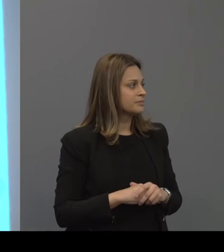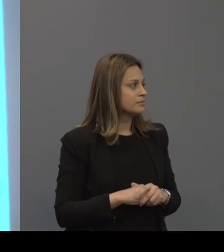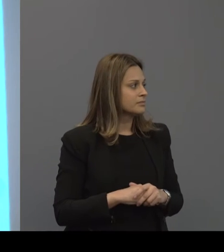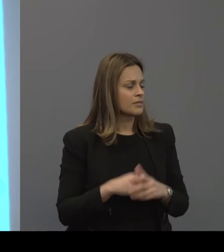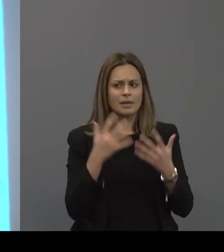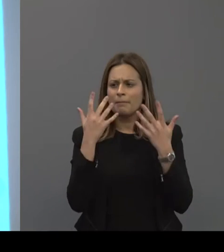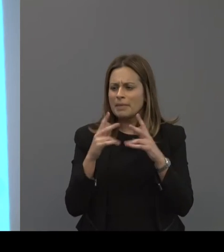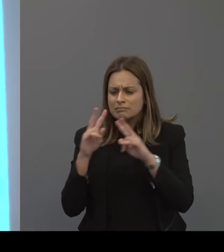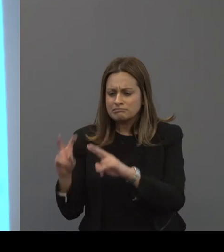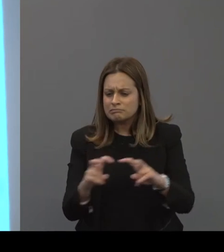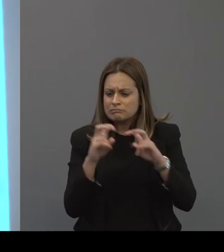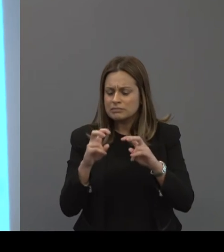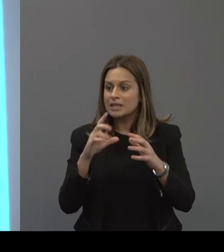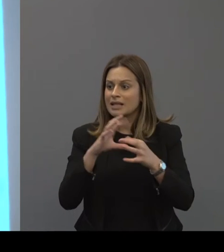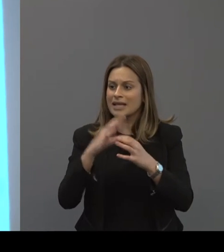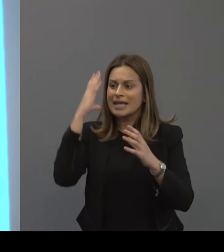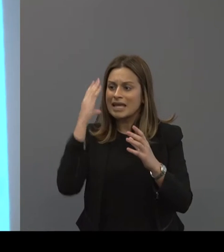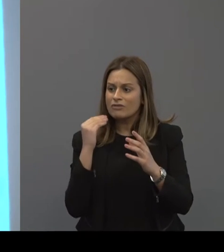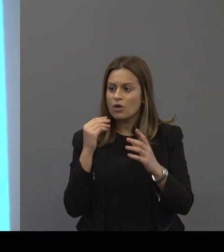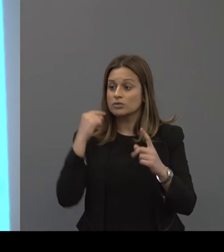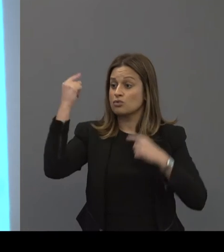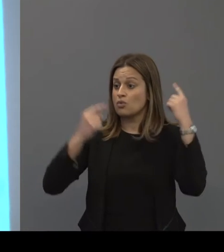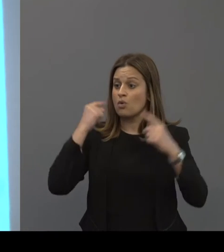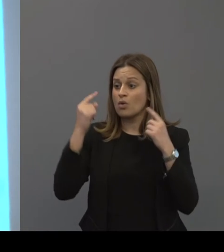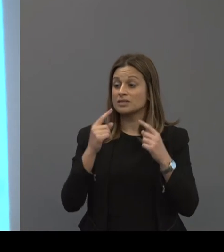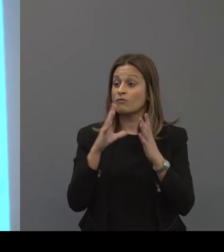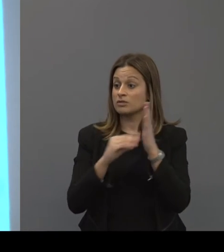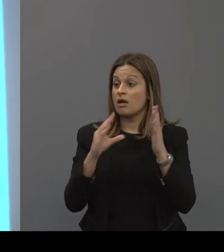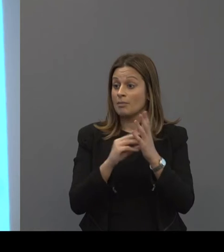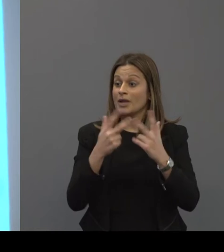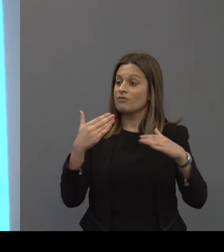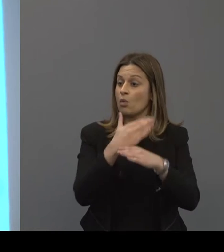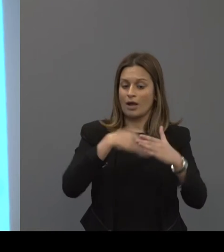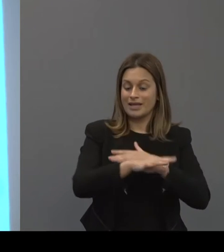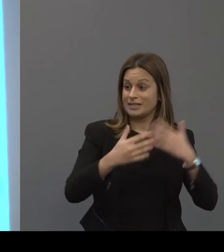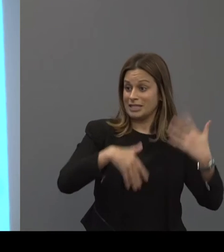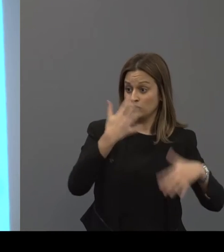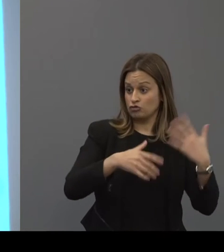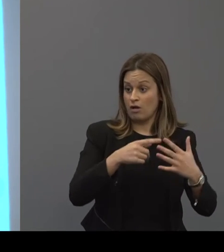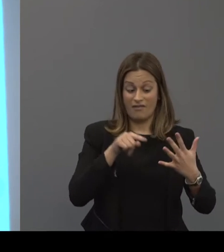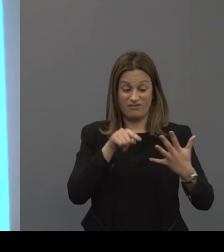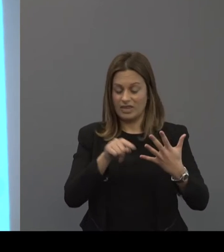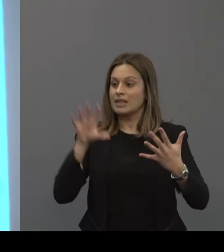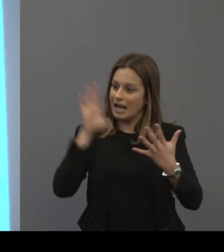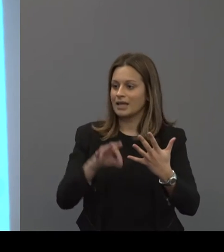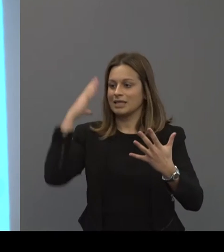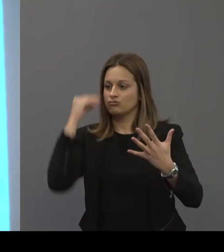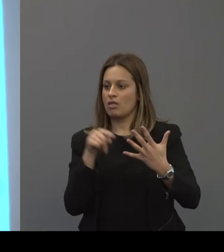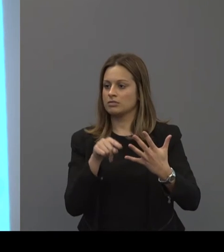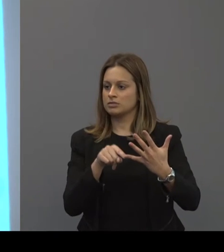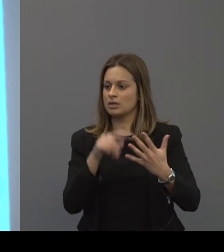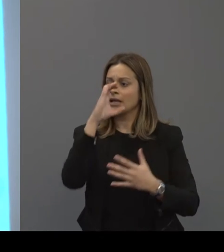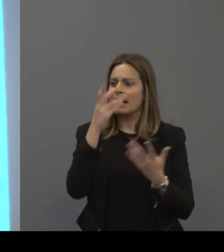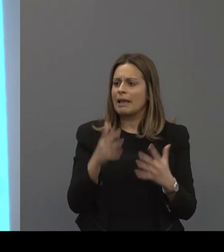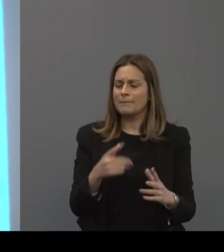statistic that noise induced hearing loss is your fifth most common occupational injury in the UK and Claire's already alluded